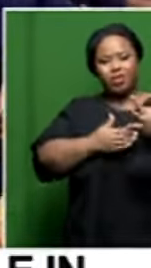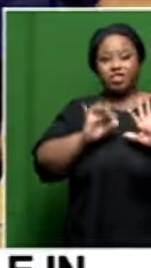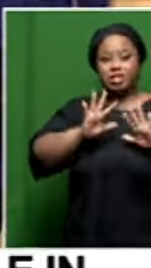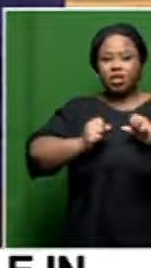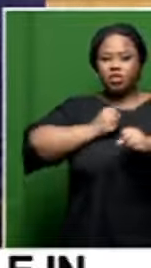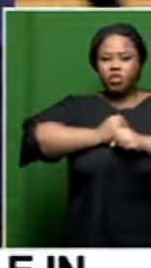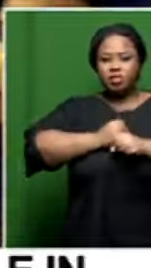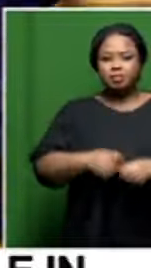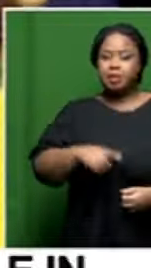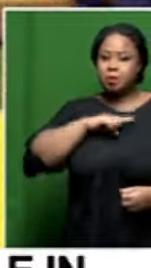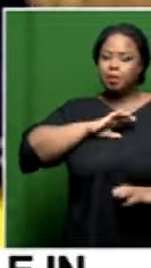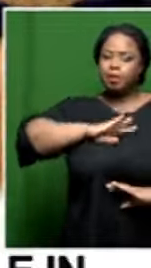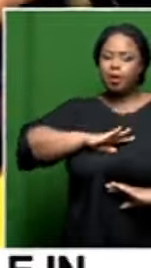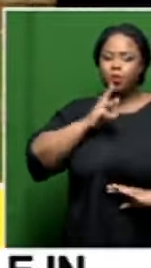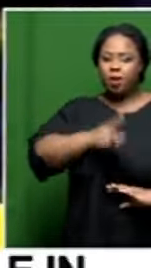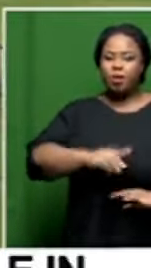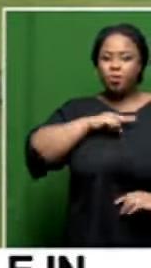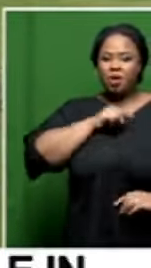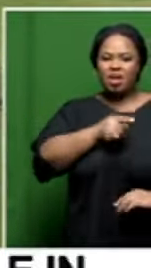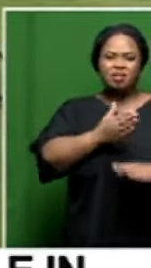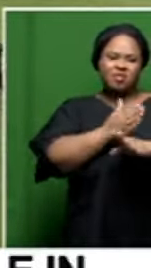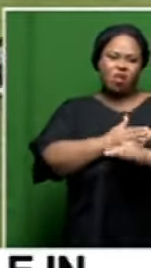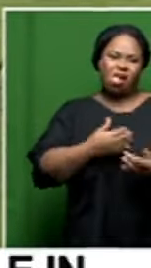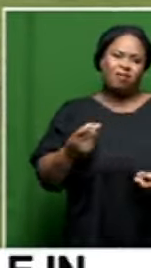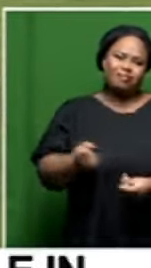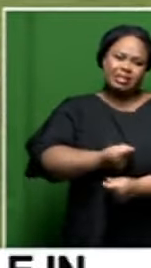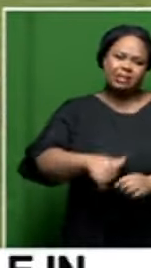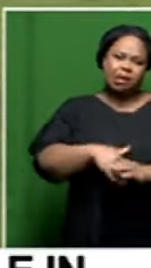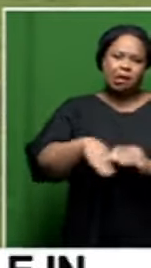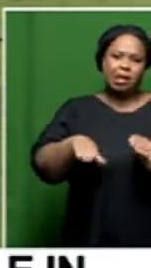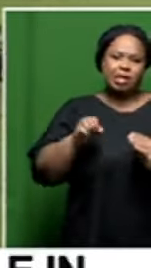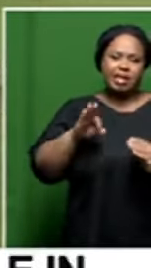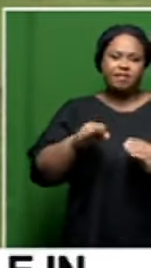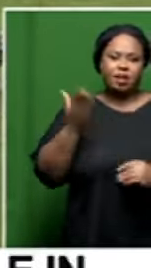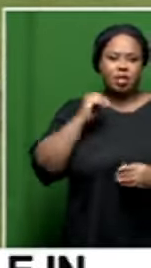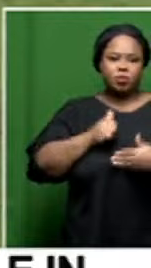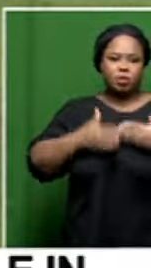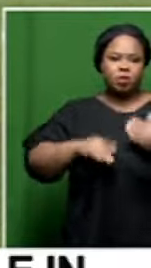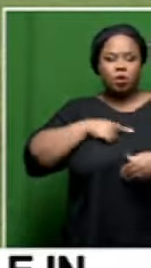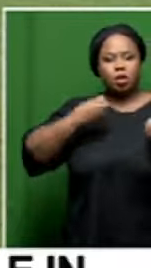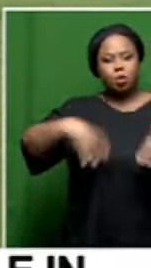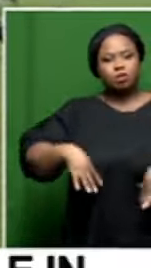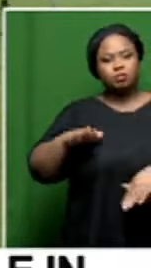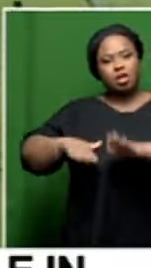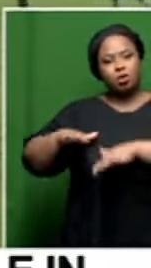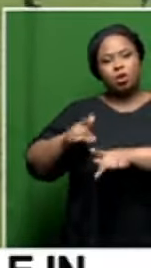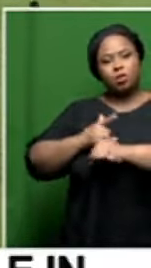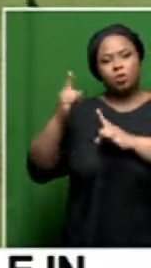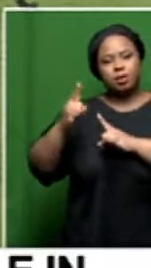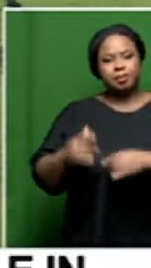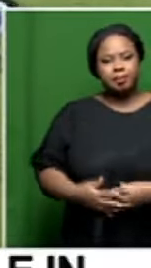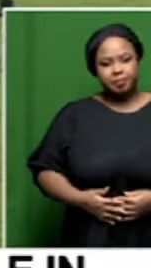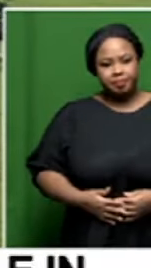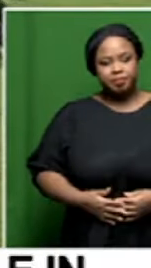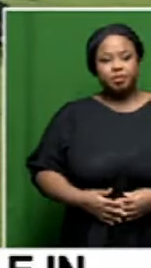This will come as a big relief to a side that bombed out of the CAF Champions League last weekend against Angolan side Petro